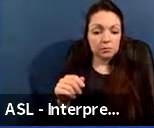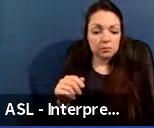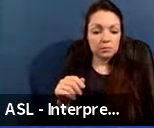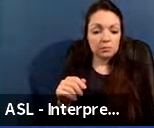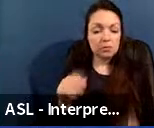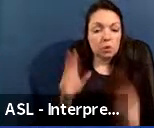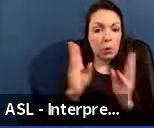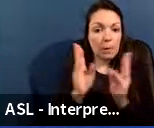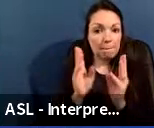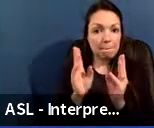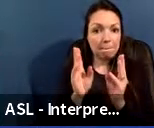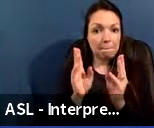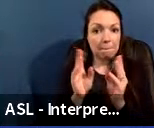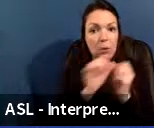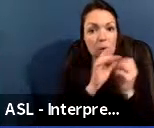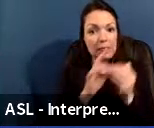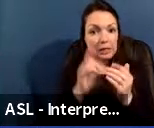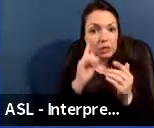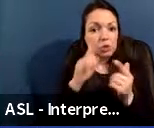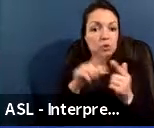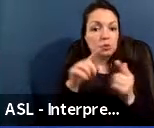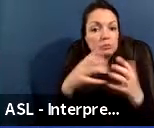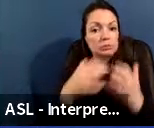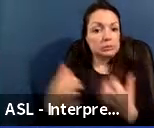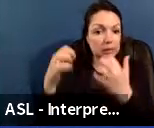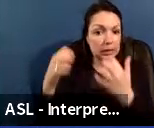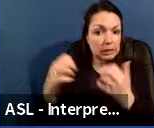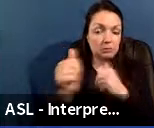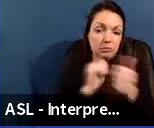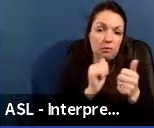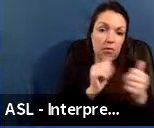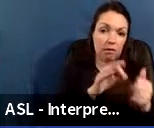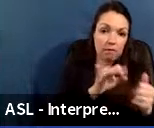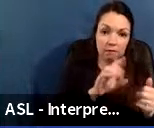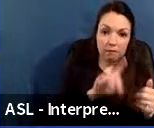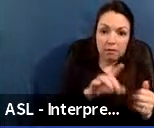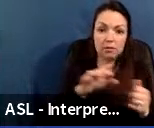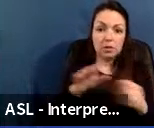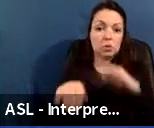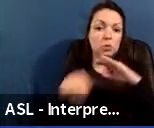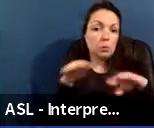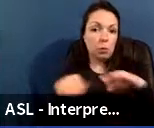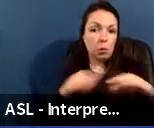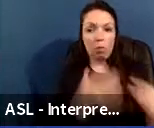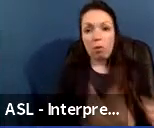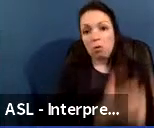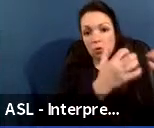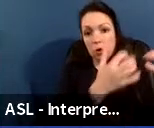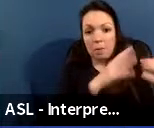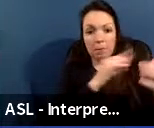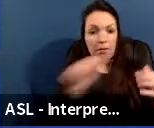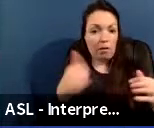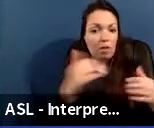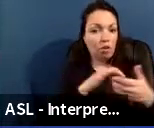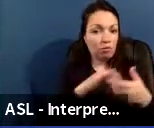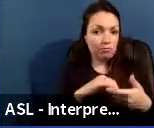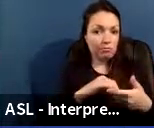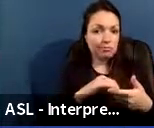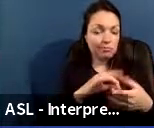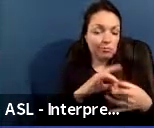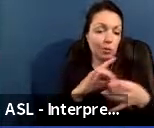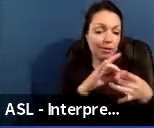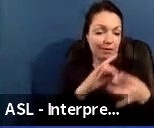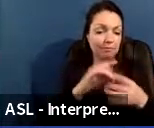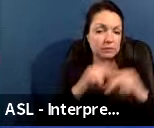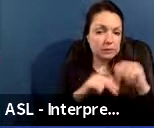stadiums, athletic fields, and natatoriums or swimming pools and the related facilities. For